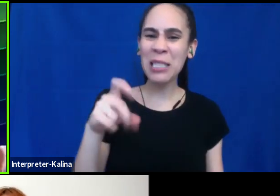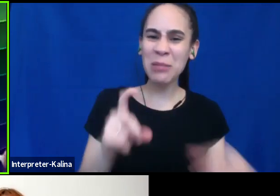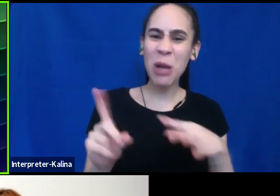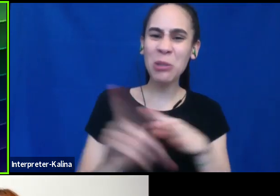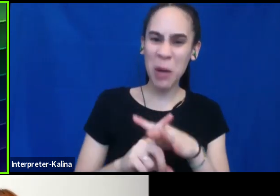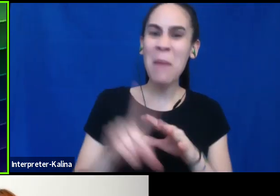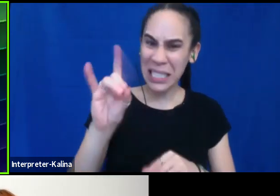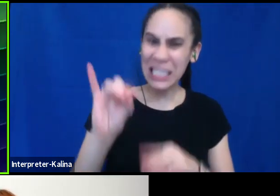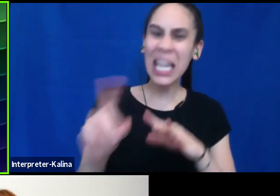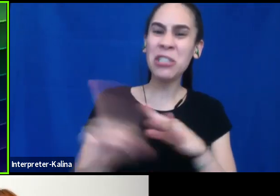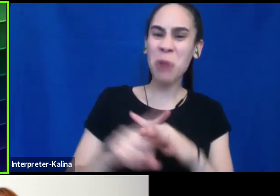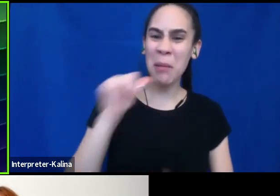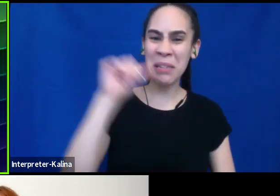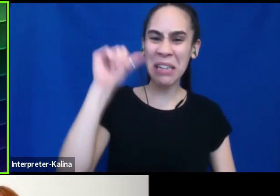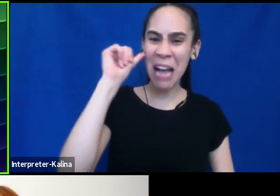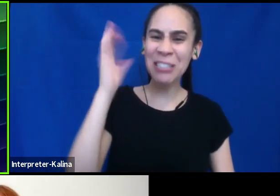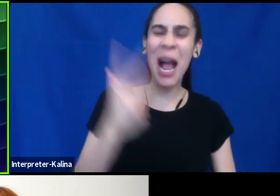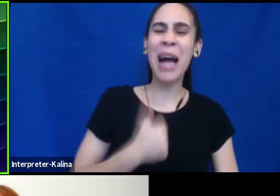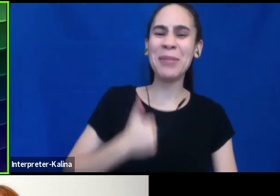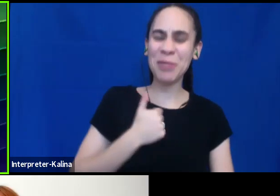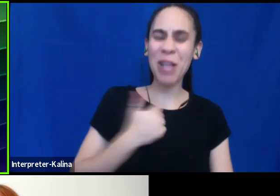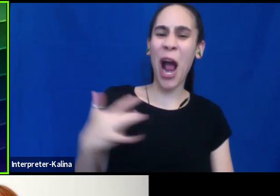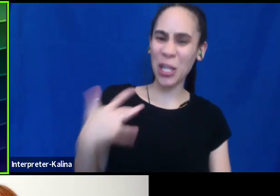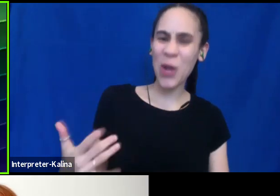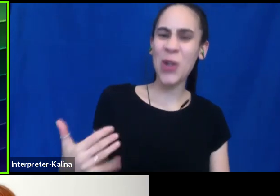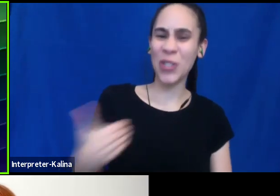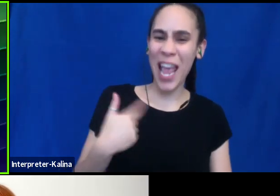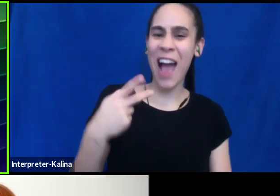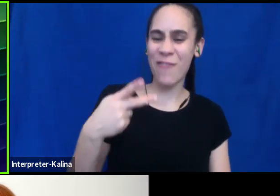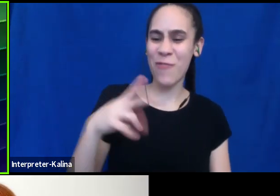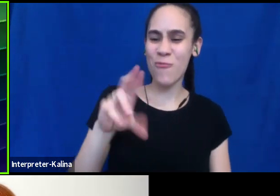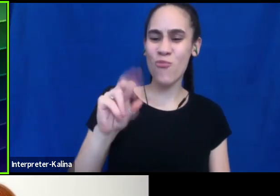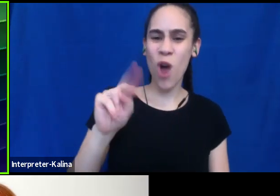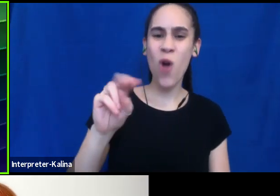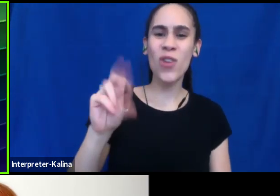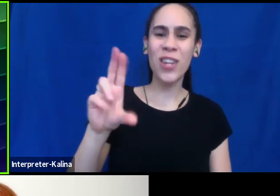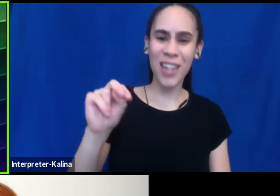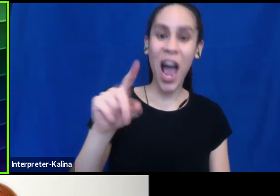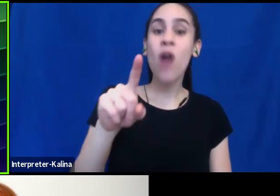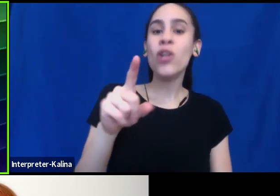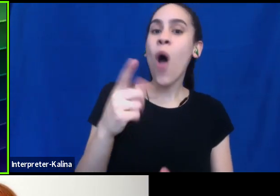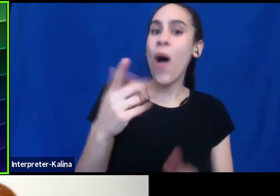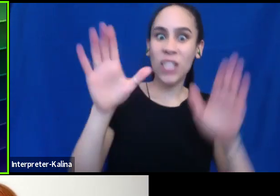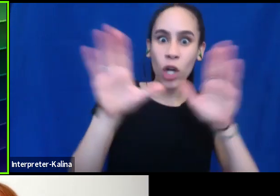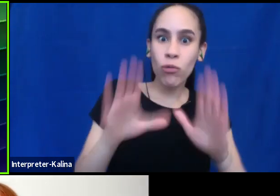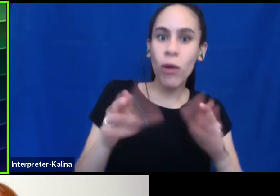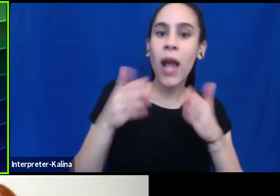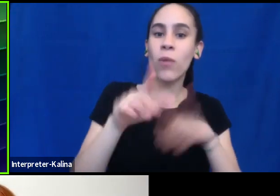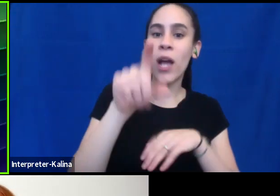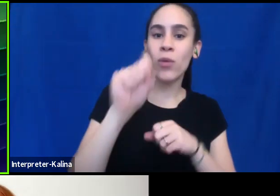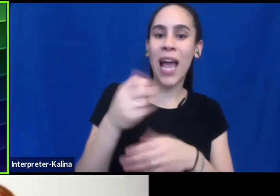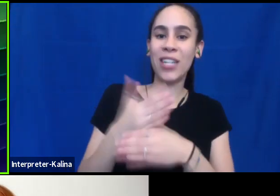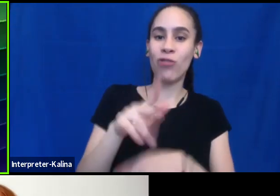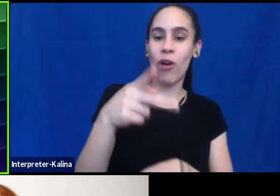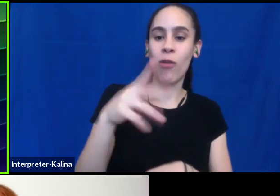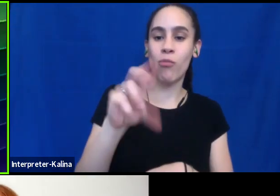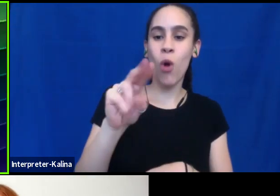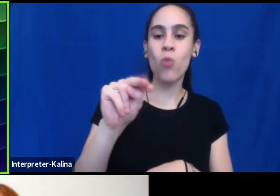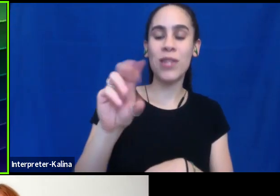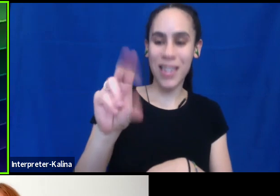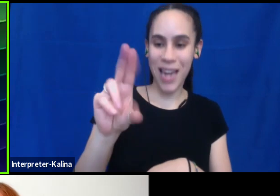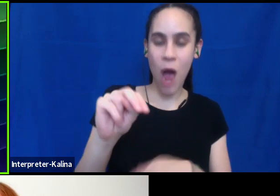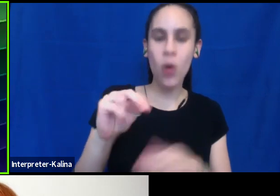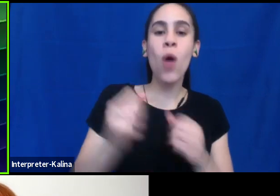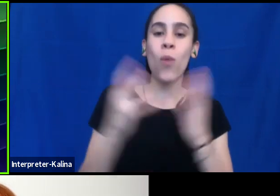yesterday. So anyway, I'm sorry. Usually I have my pronouns there, which is a great way to show your pronouns without people having to ask. Um, but I will often share my pronouns